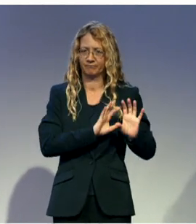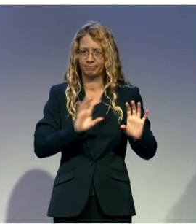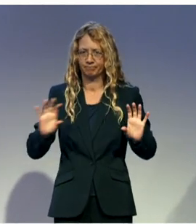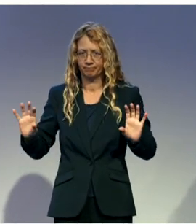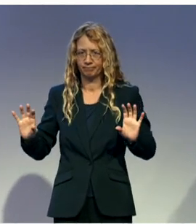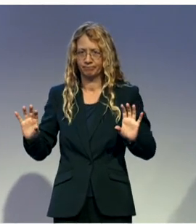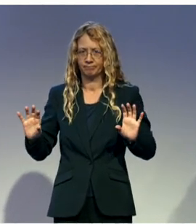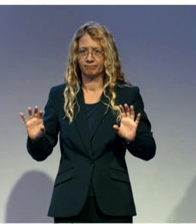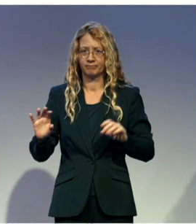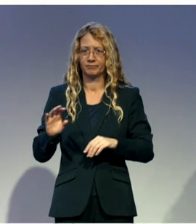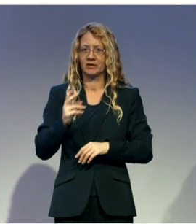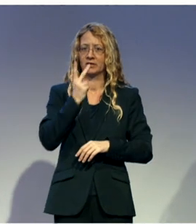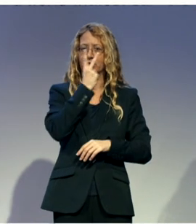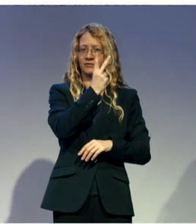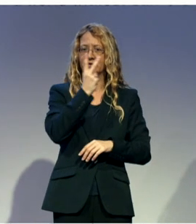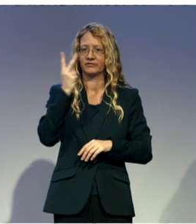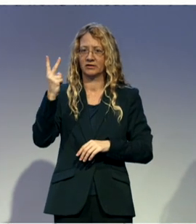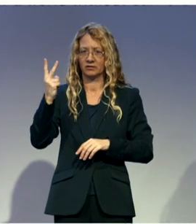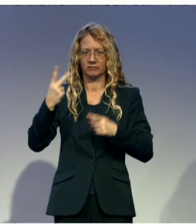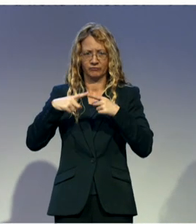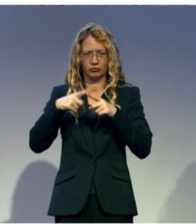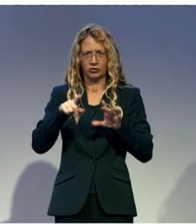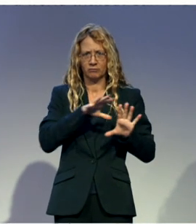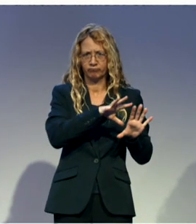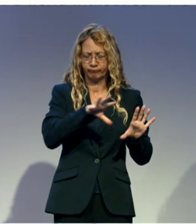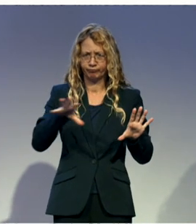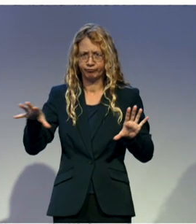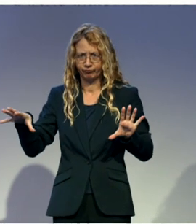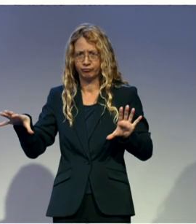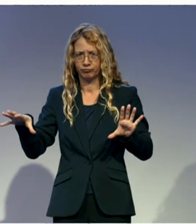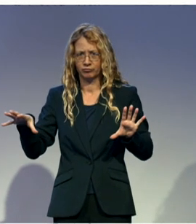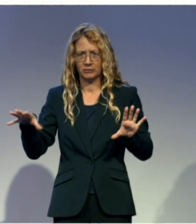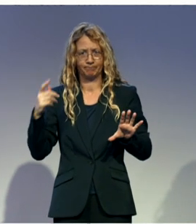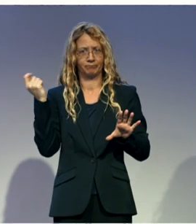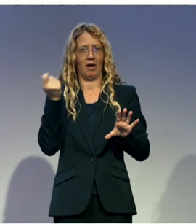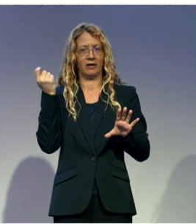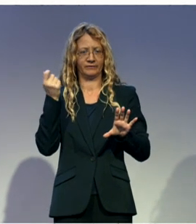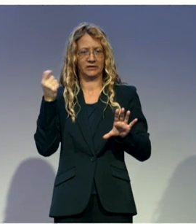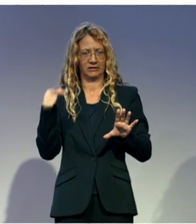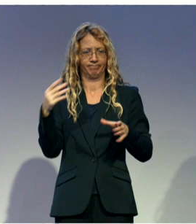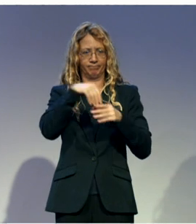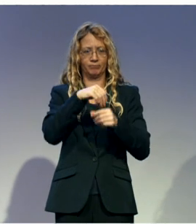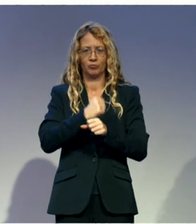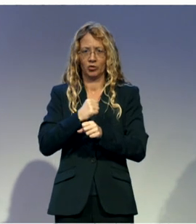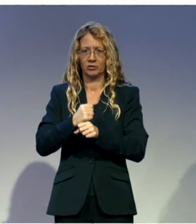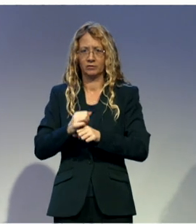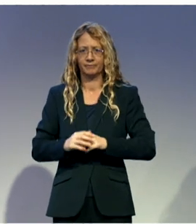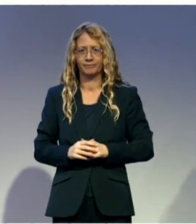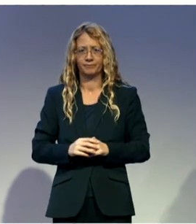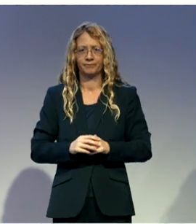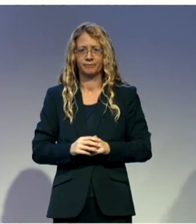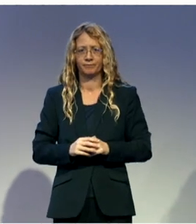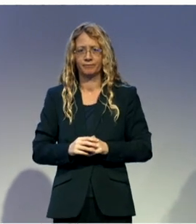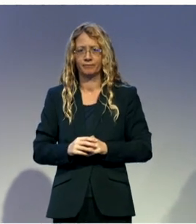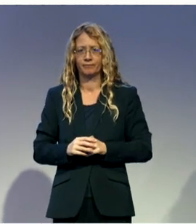28 districts of Malawi. In Malawi, we have an estimated number of persons with